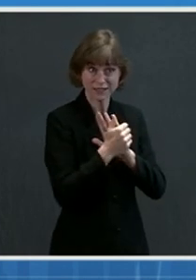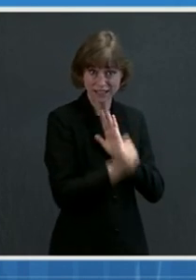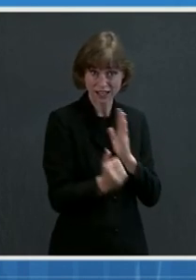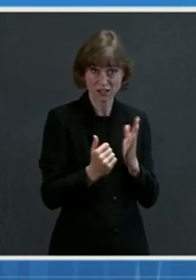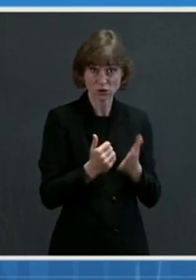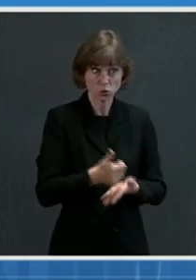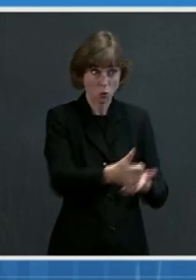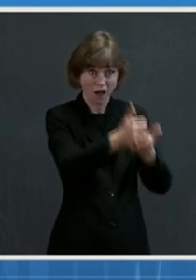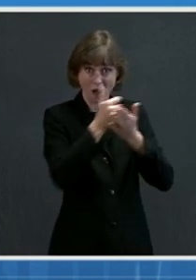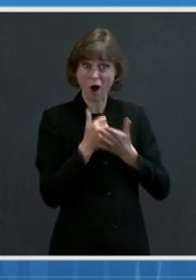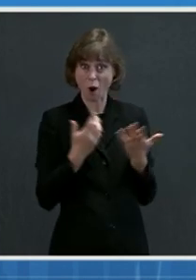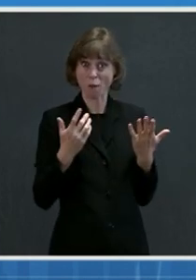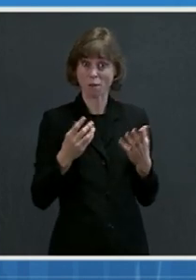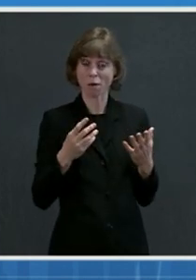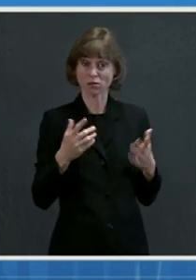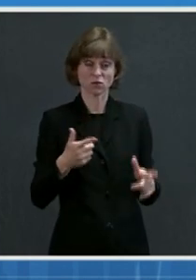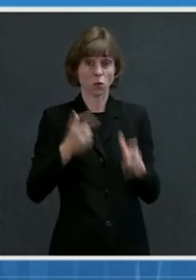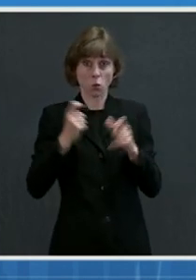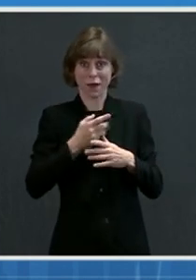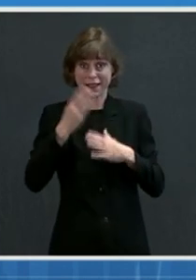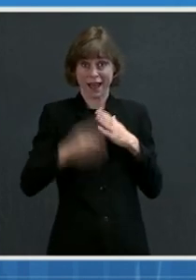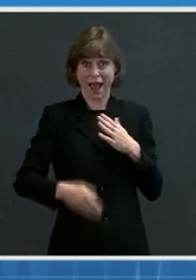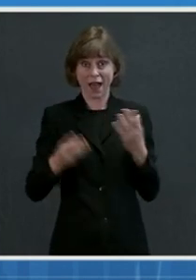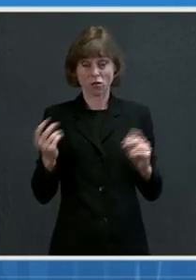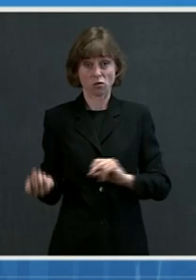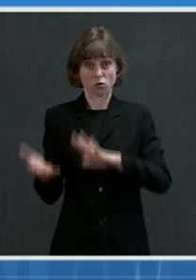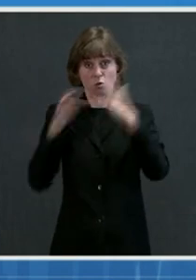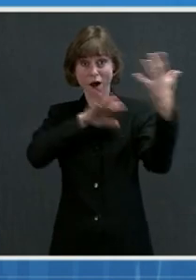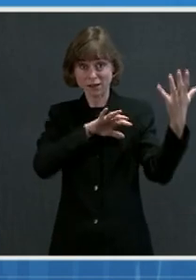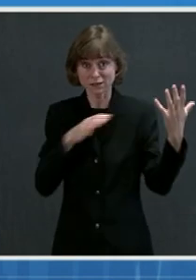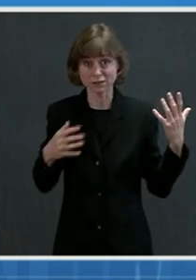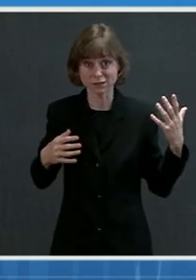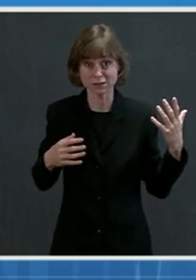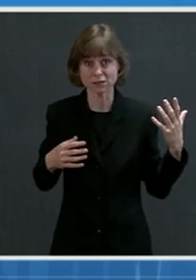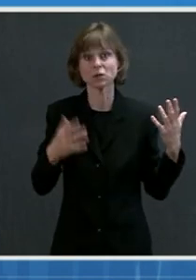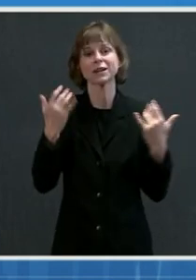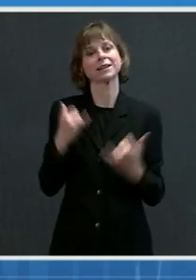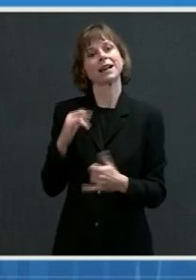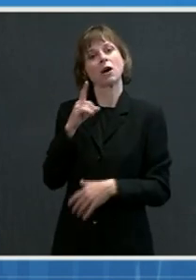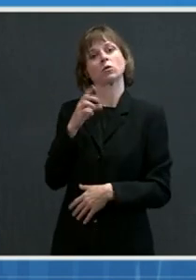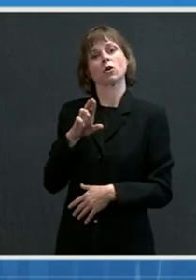With that, I will turn it over to Dr. Walensky and then to Dr. Fauci.